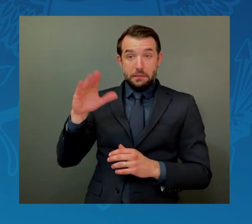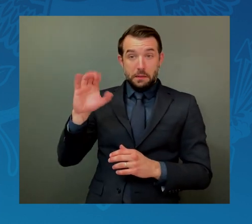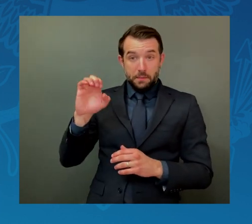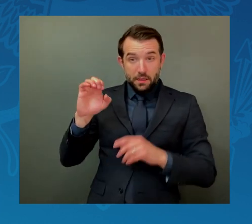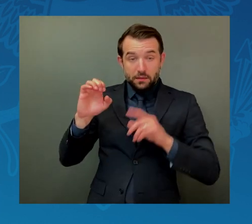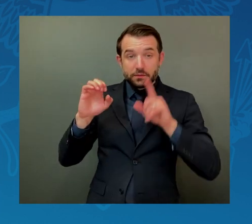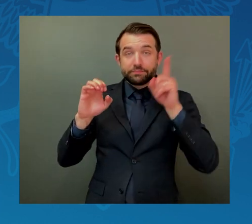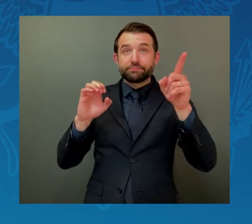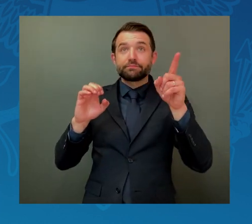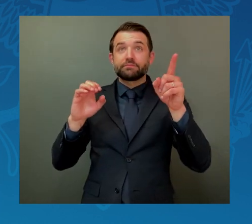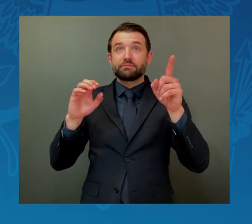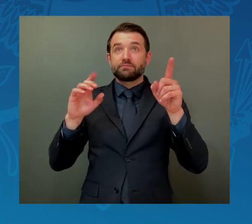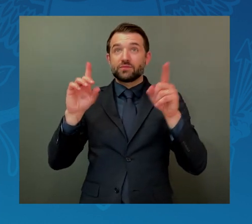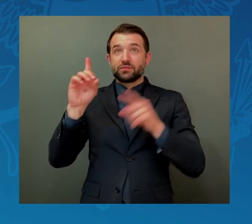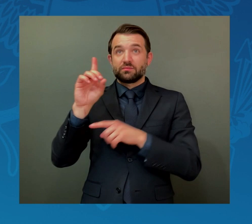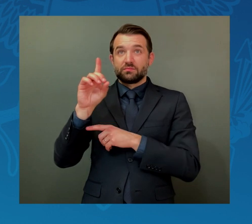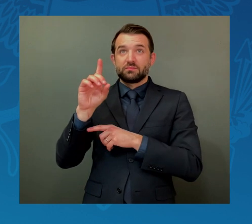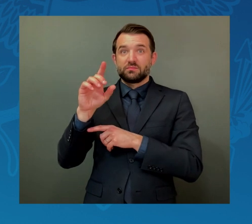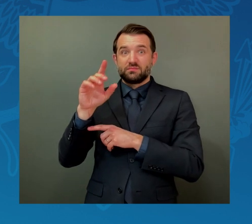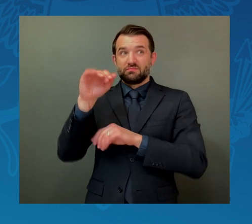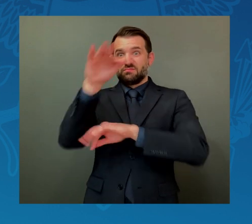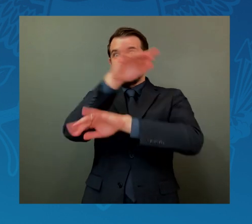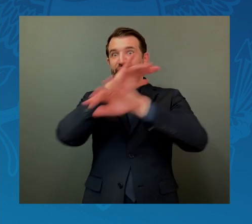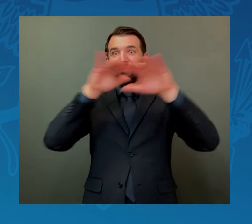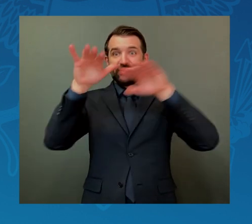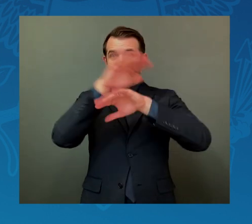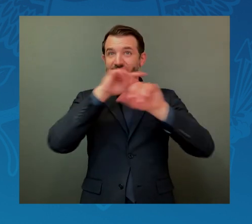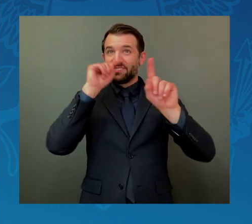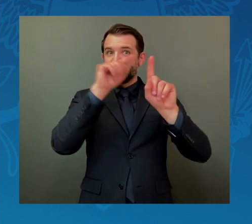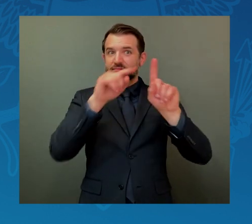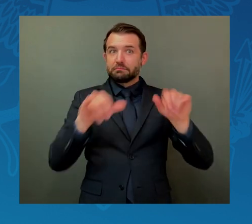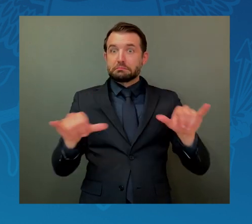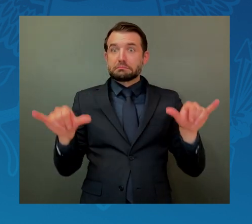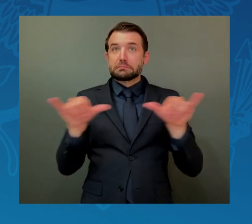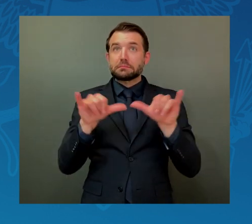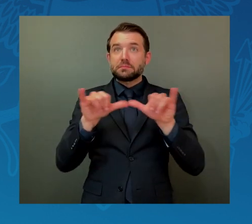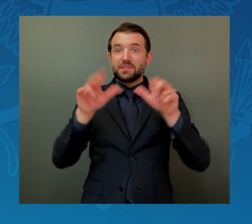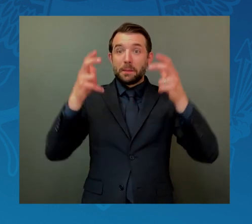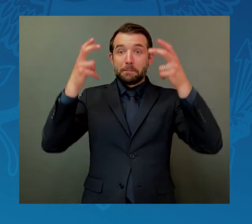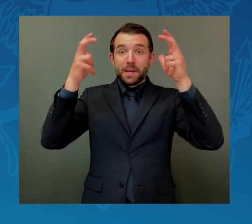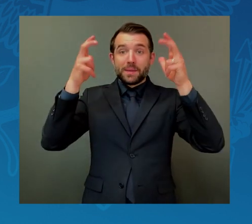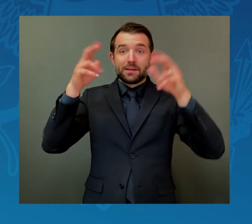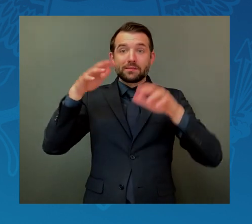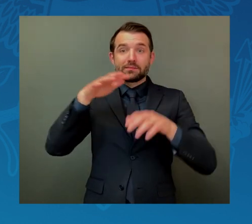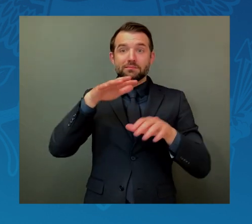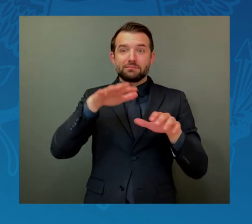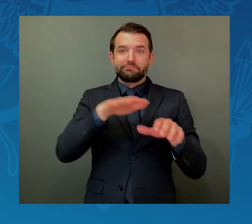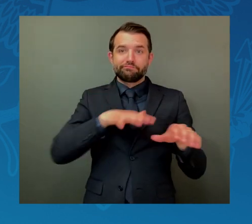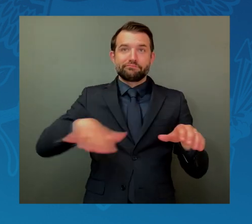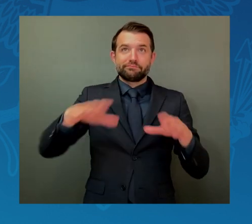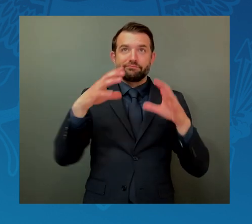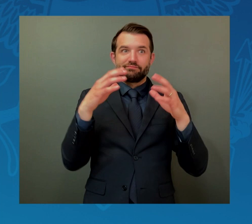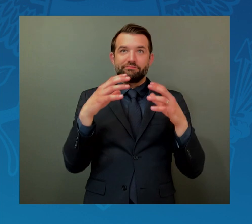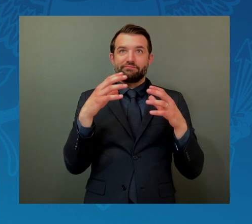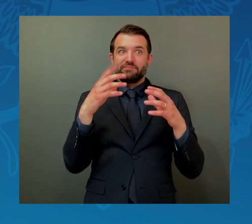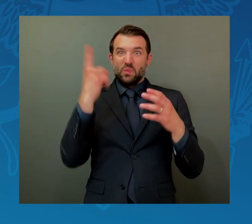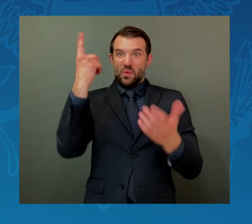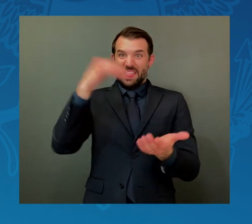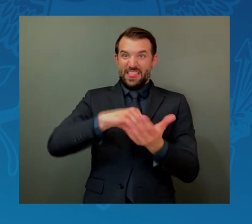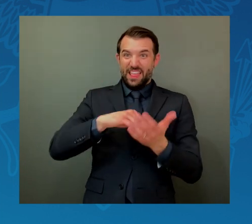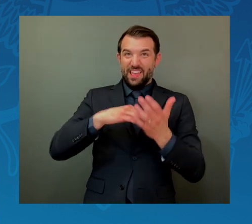of a basketball, which travels at thousands of miles per hour, would destroy a satellite.